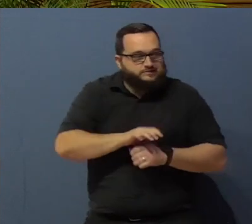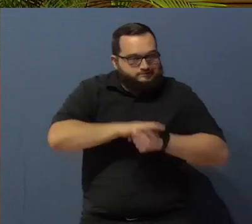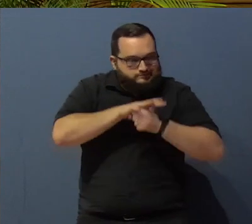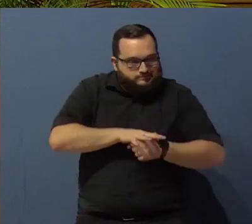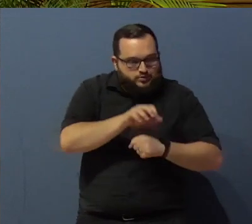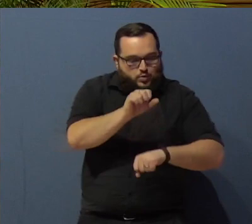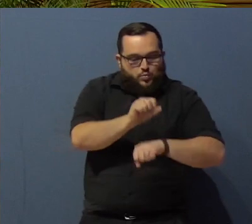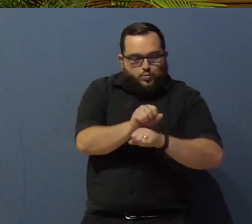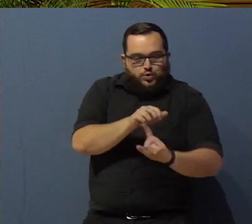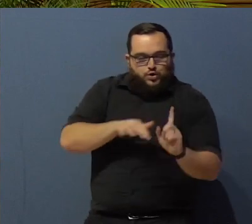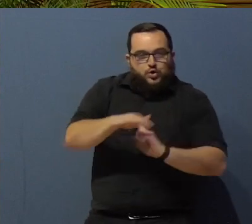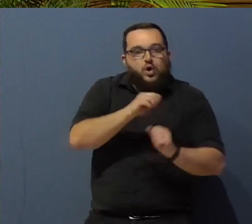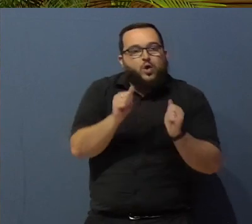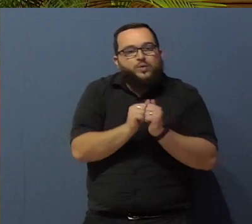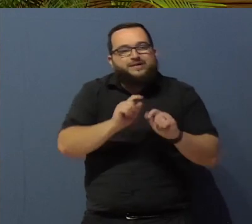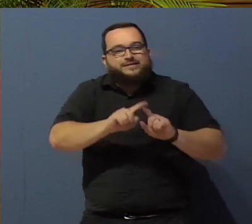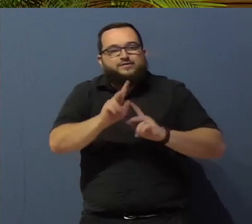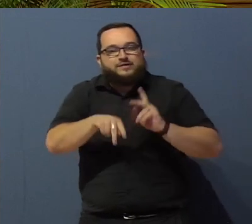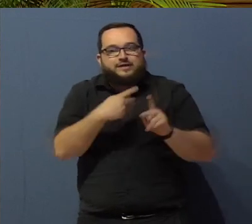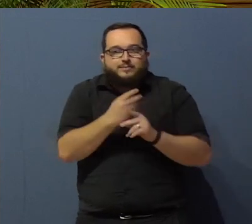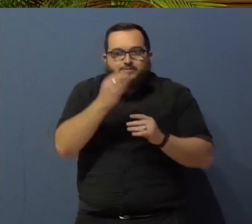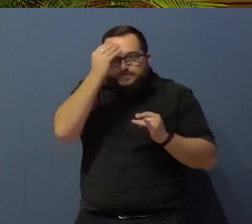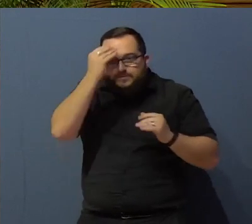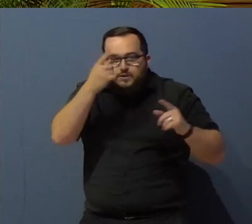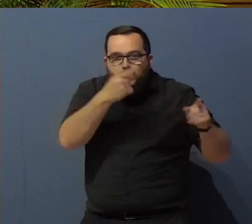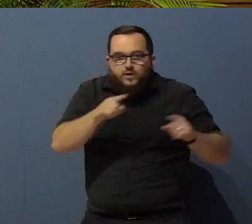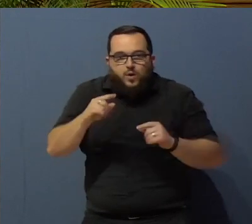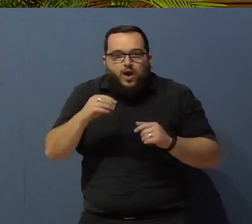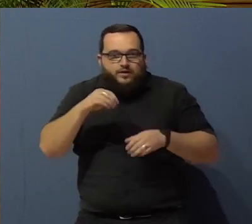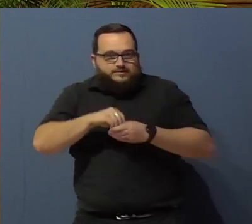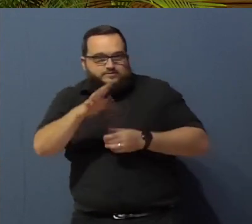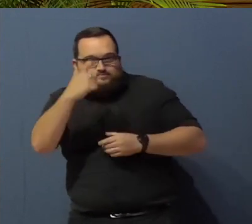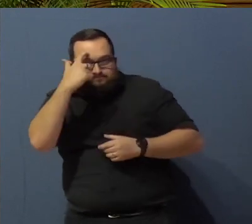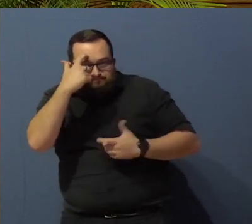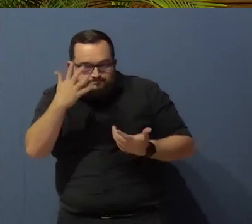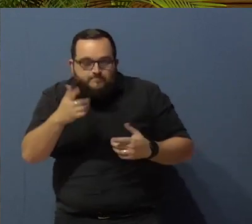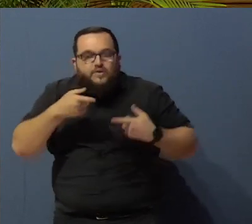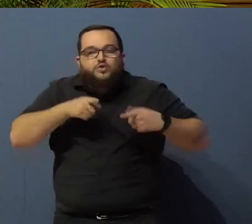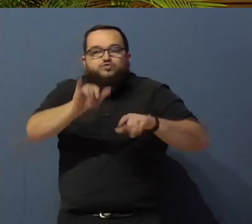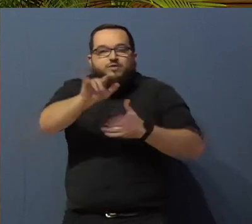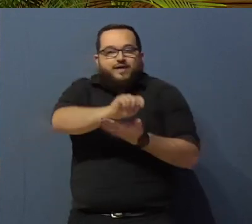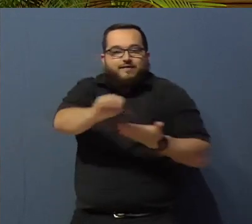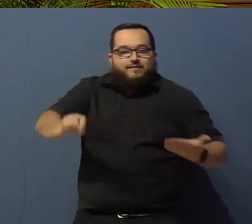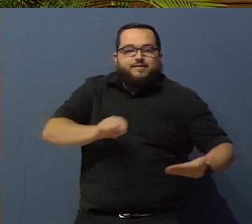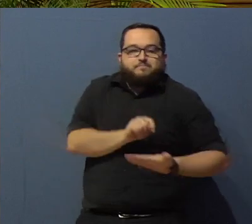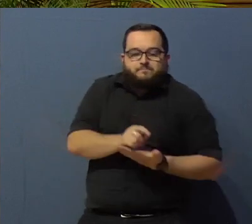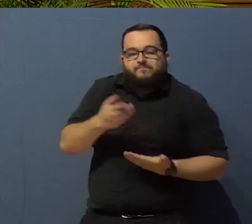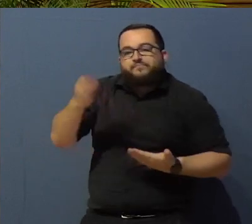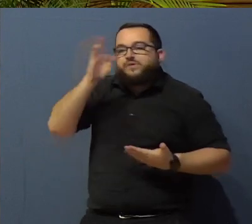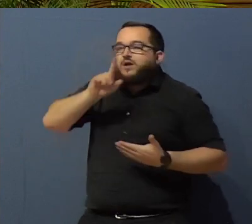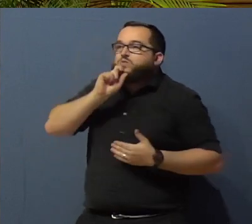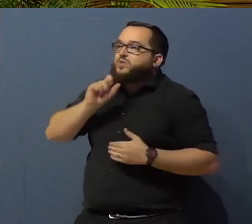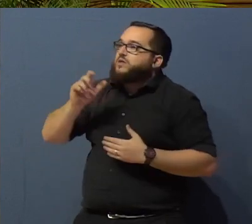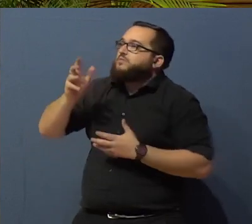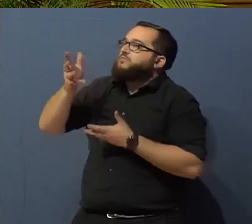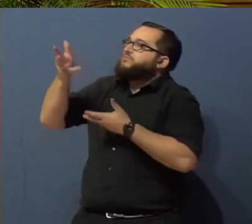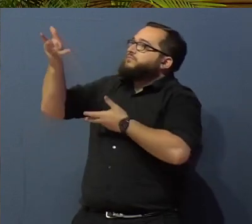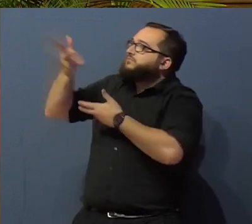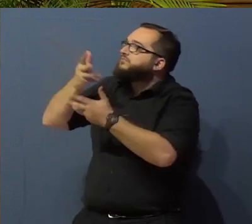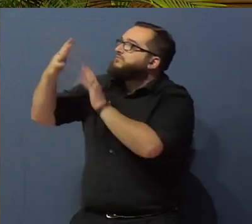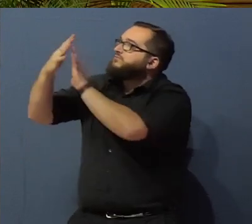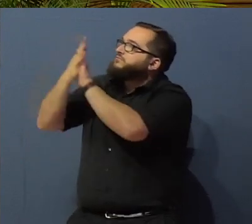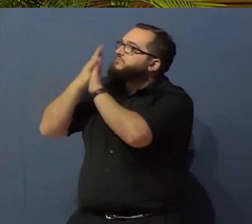environment with sensory issues and everything else. And during that period of time, God spoke to me and